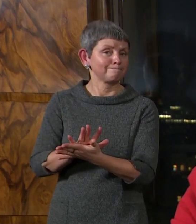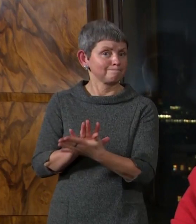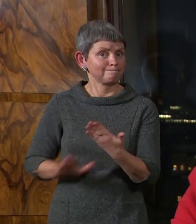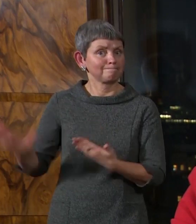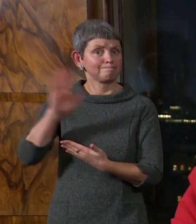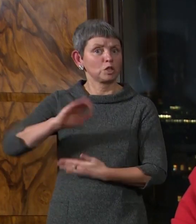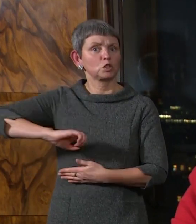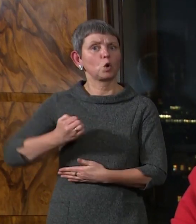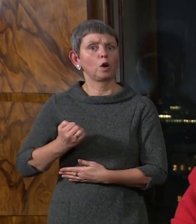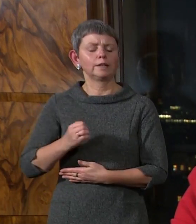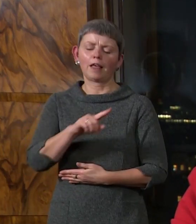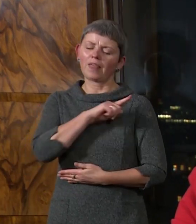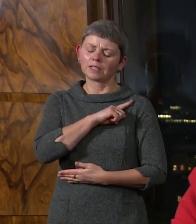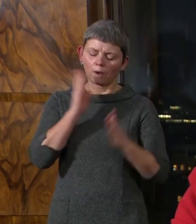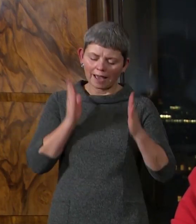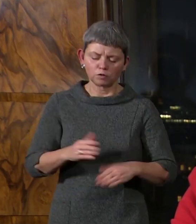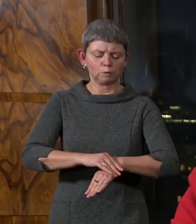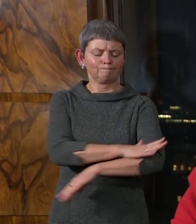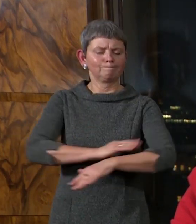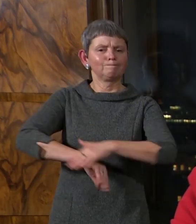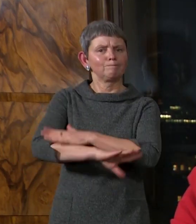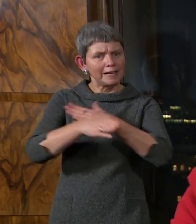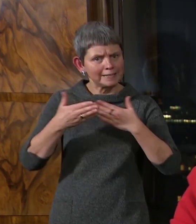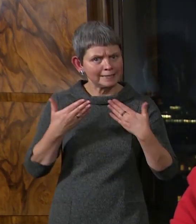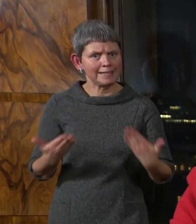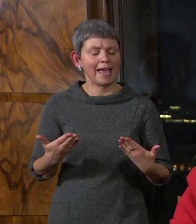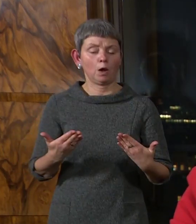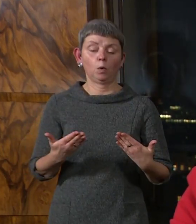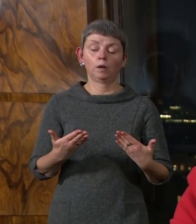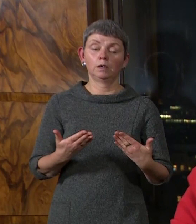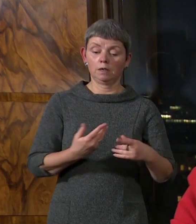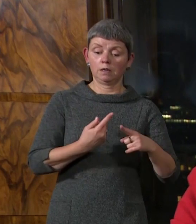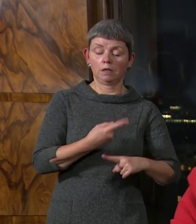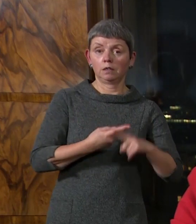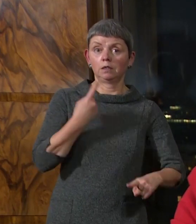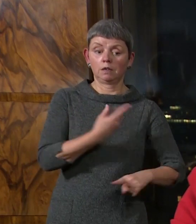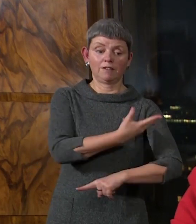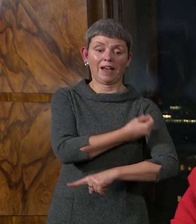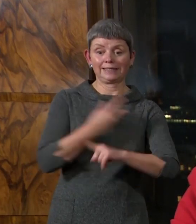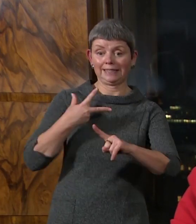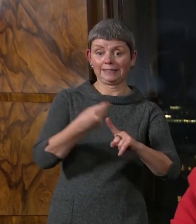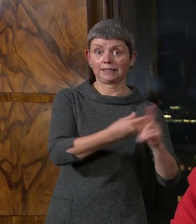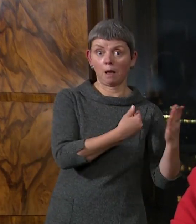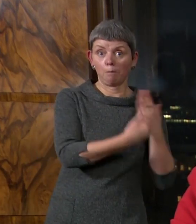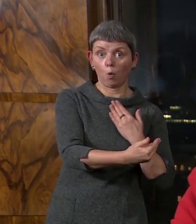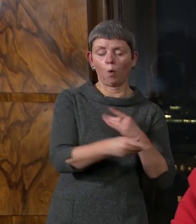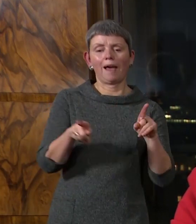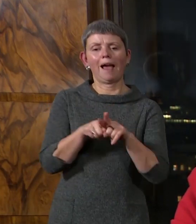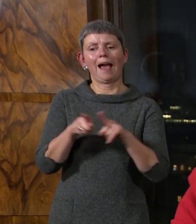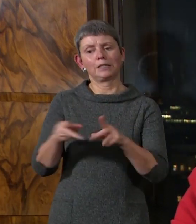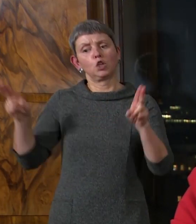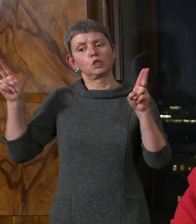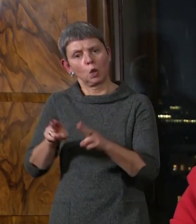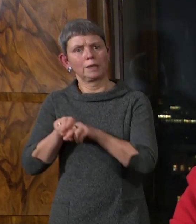That's why we must act to slow it down as we speed up vaccination. Getting boosters into arms